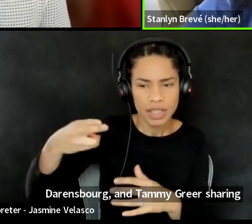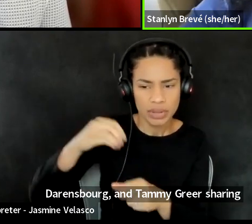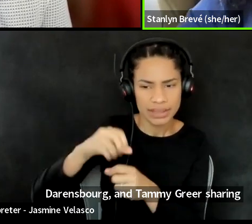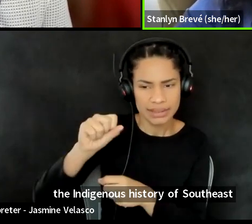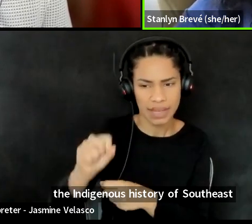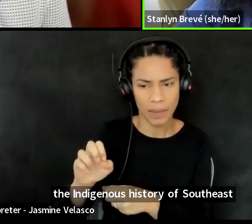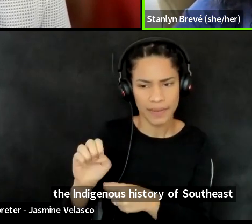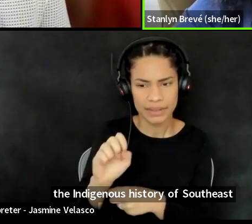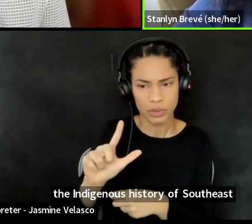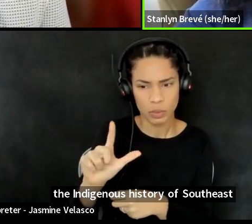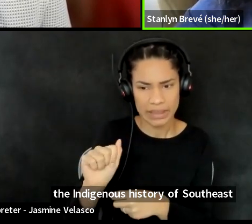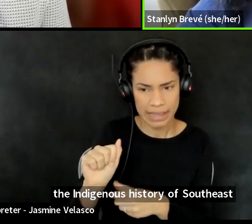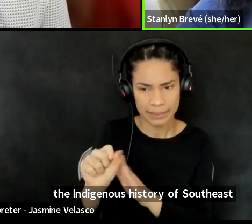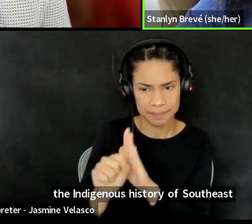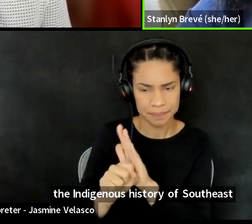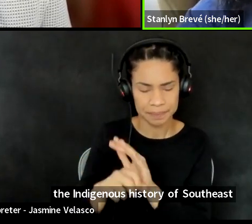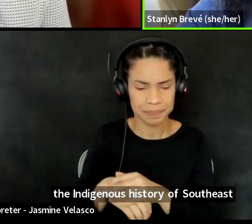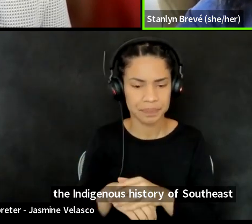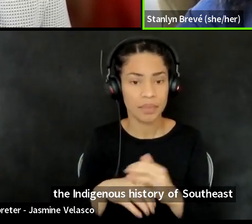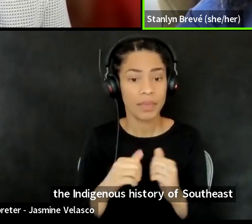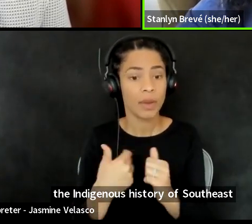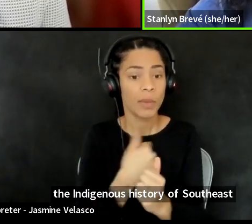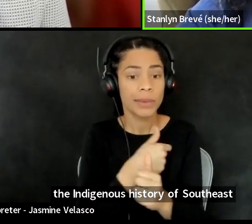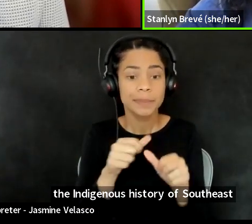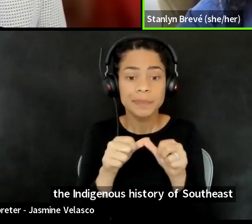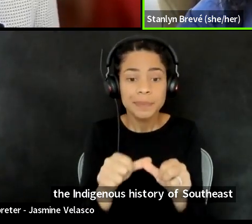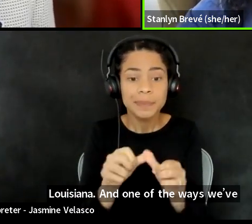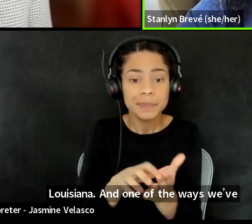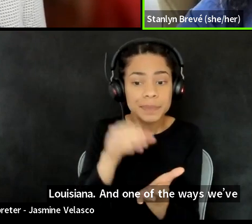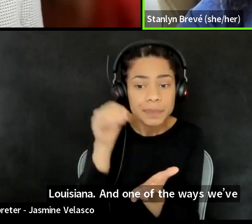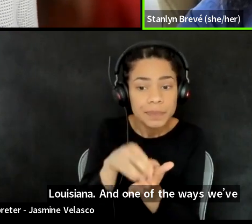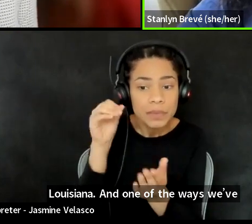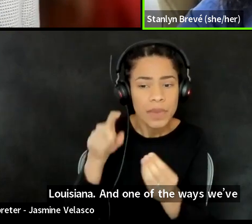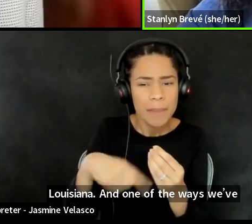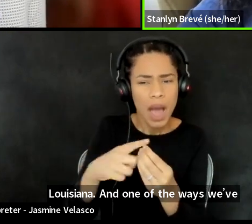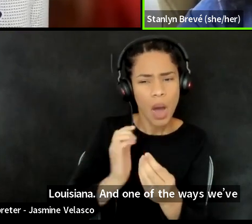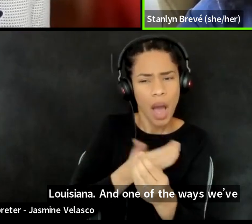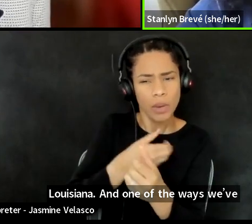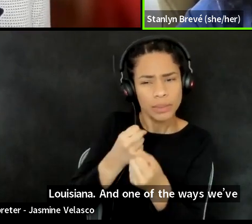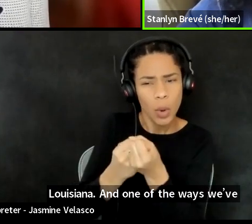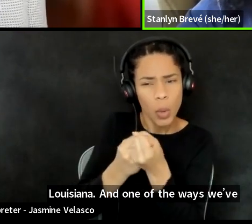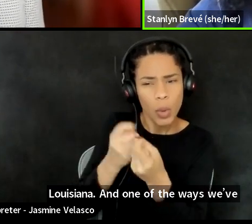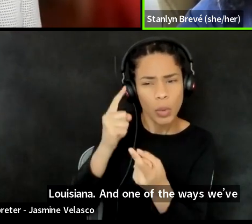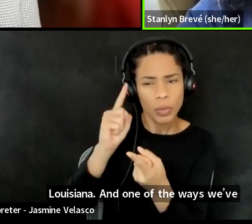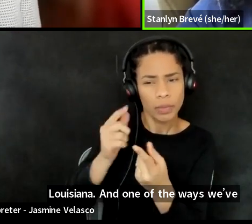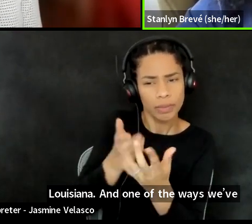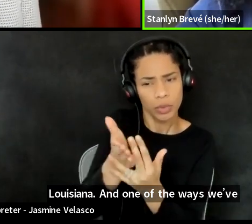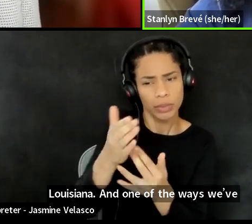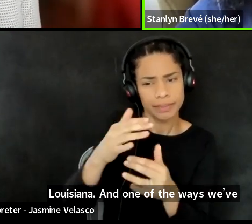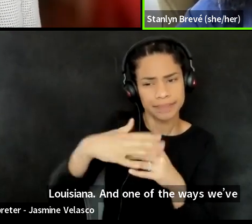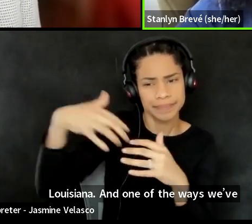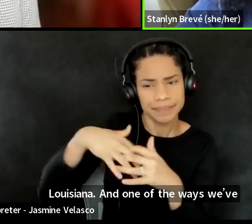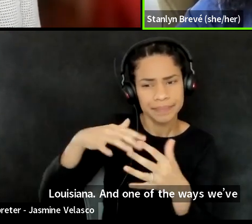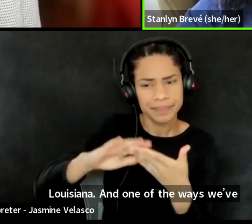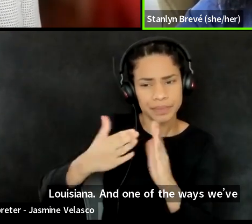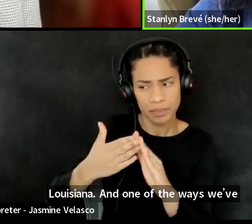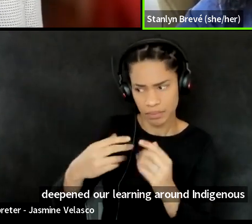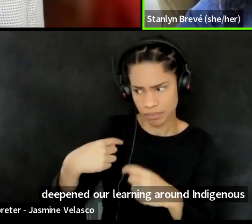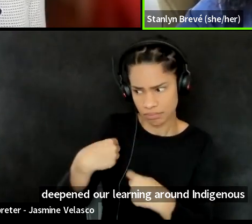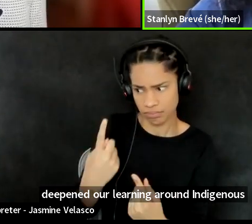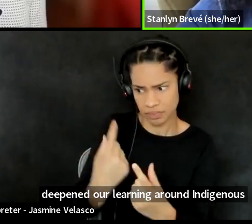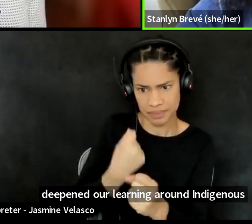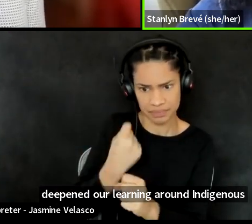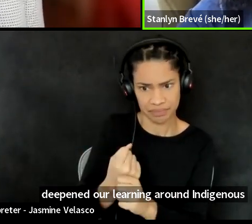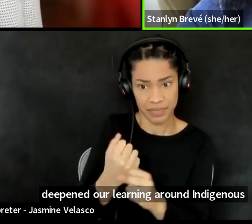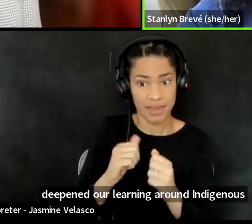One of the ways we've deepened our learning around support for Indigenous communities through the last year is through our participation